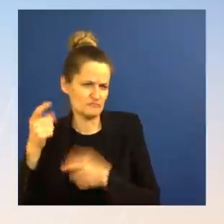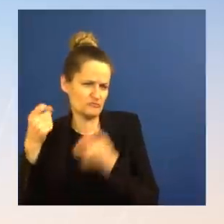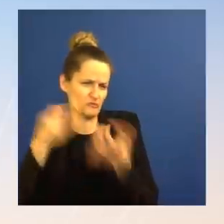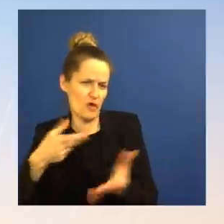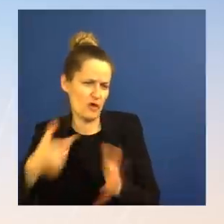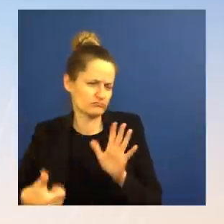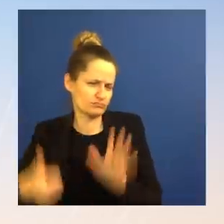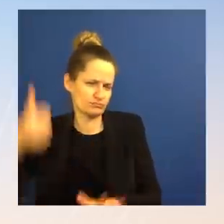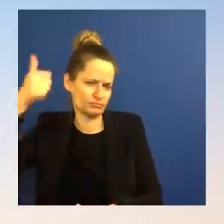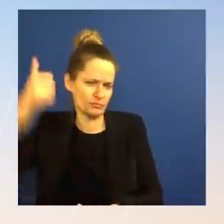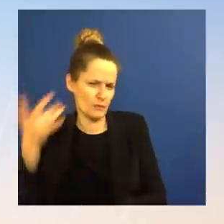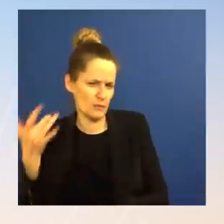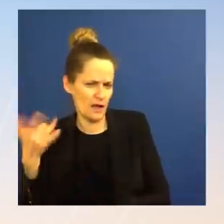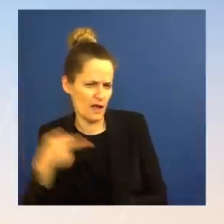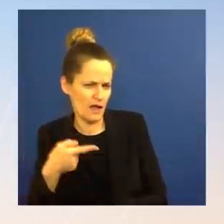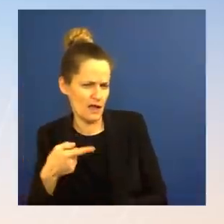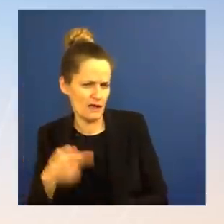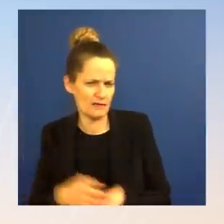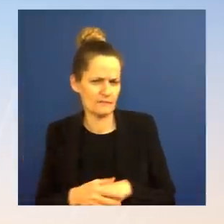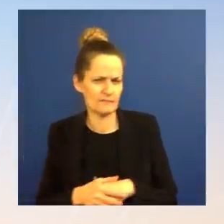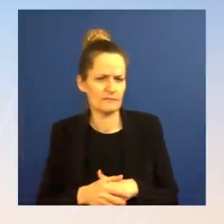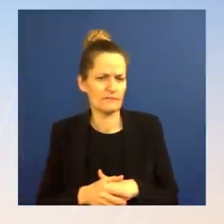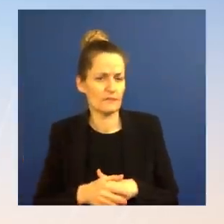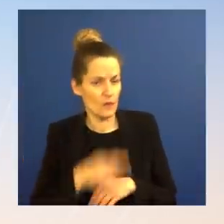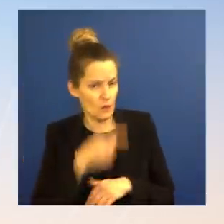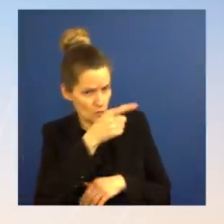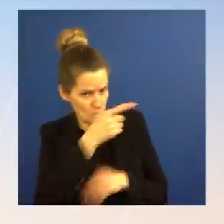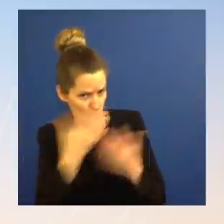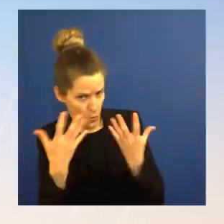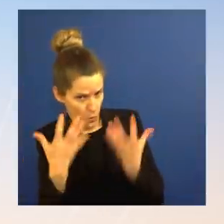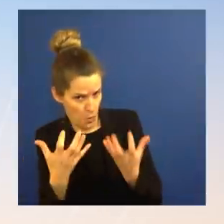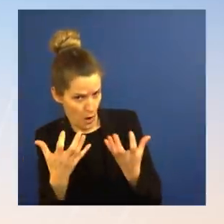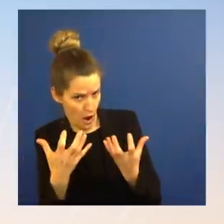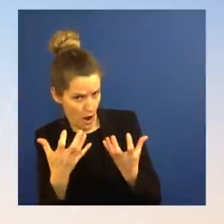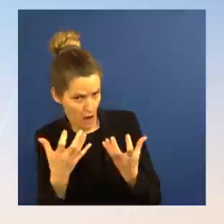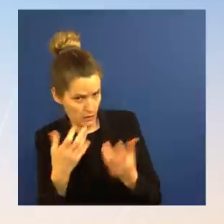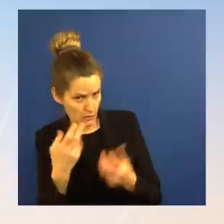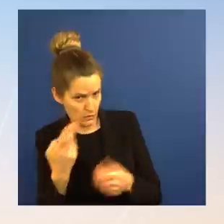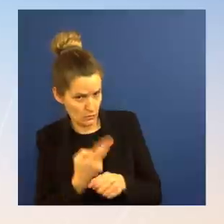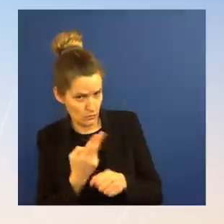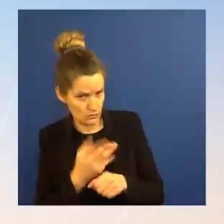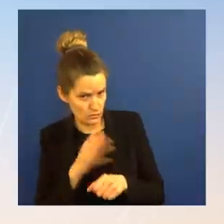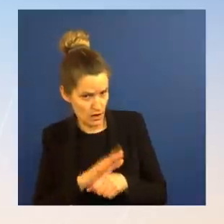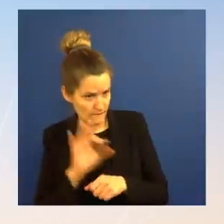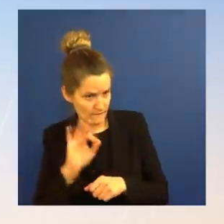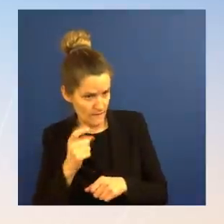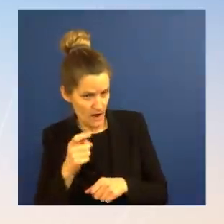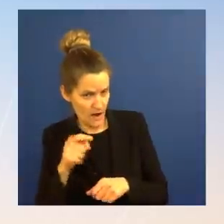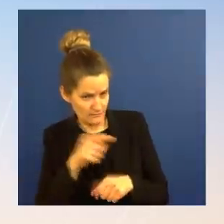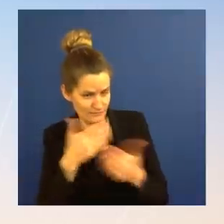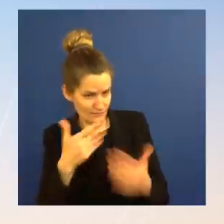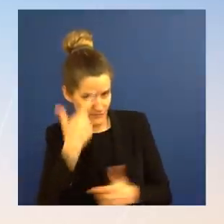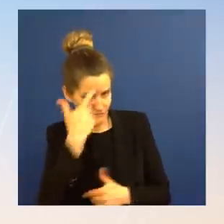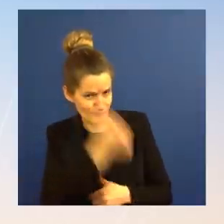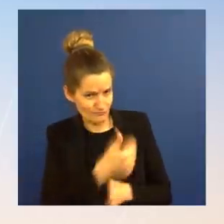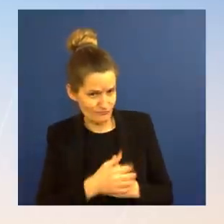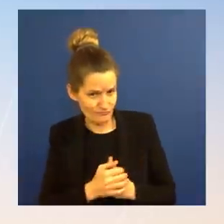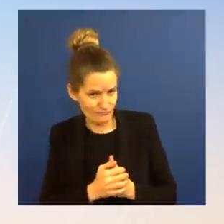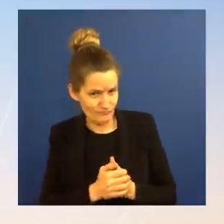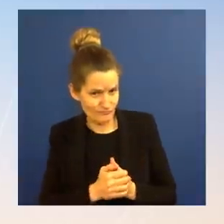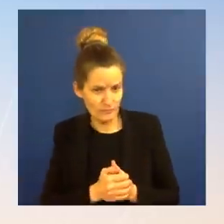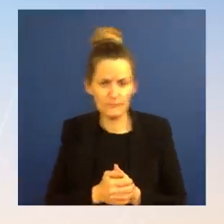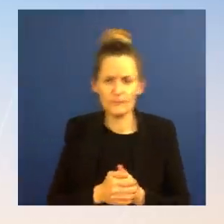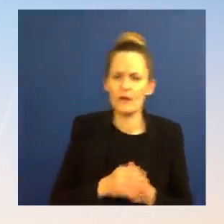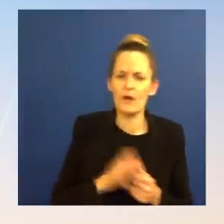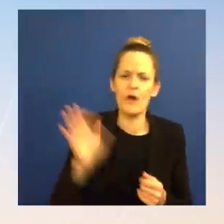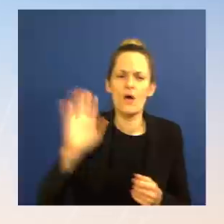warn for months the gas prices were rising because of the supply chain and because of post-pandemic demand. If you guys